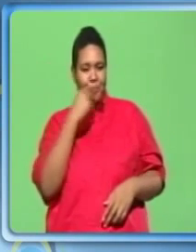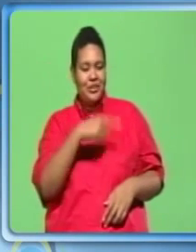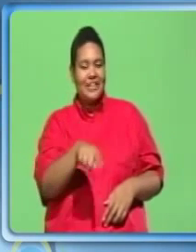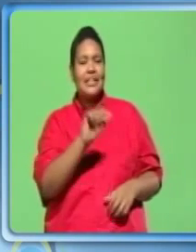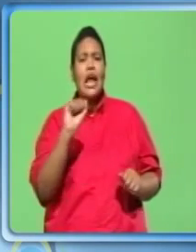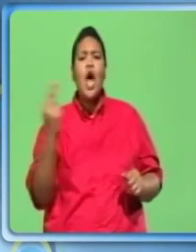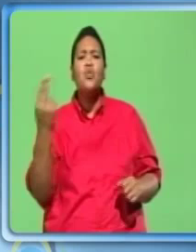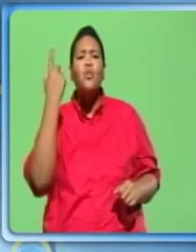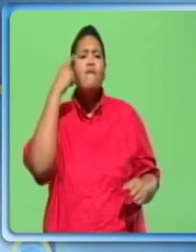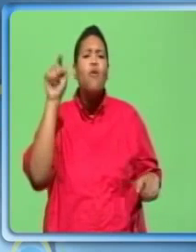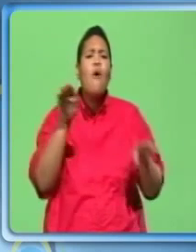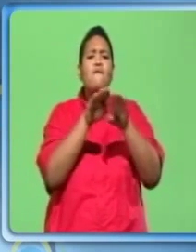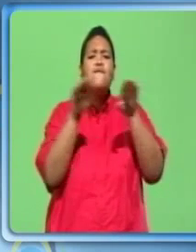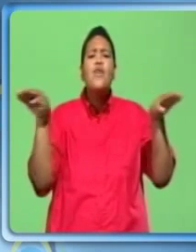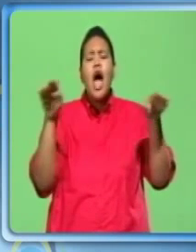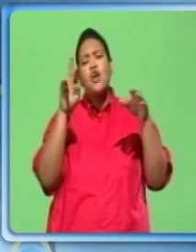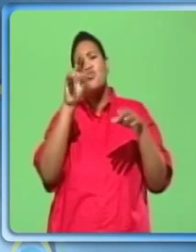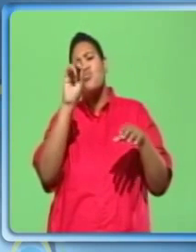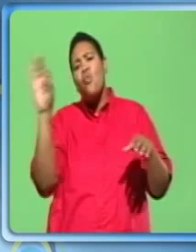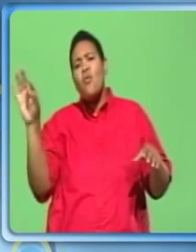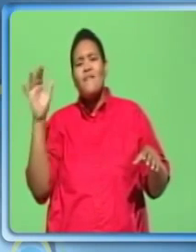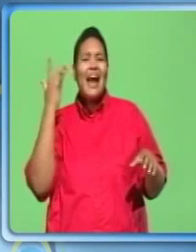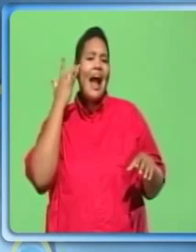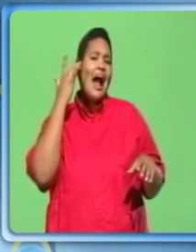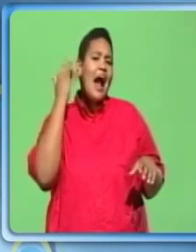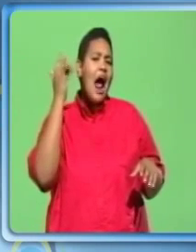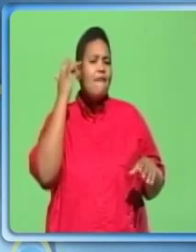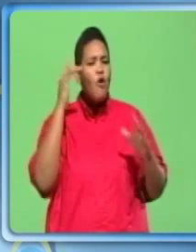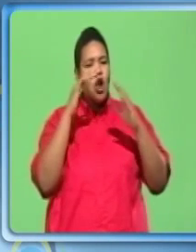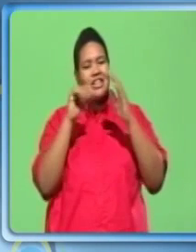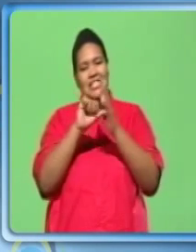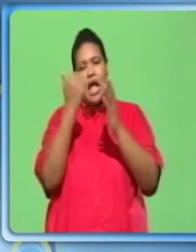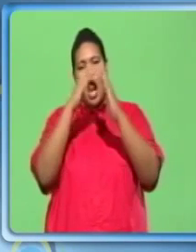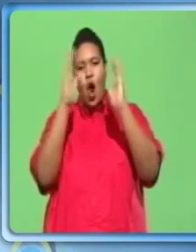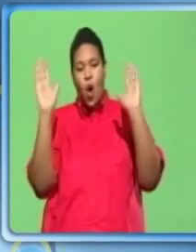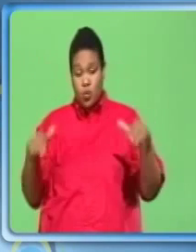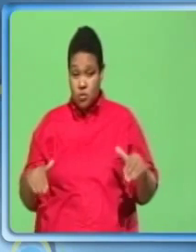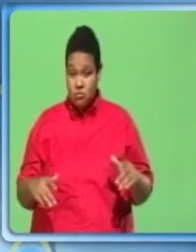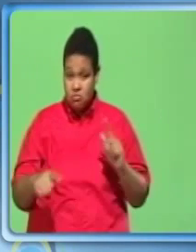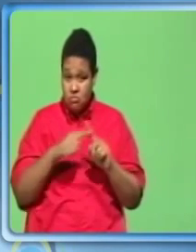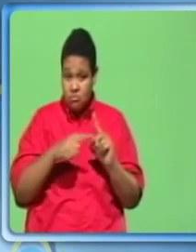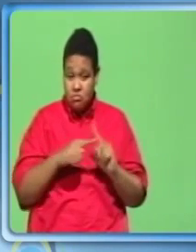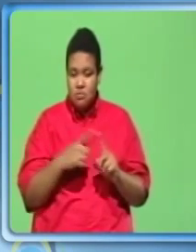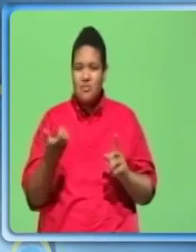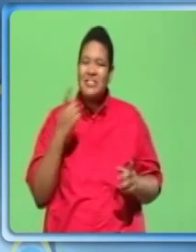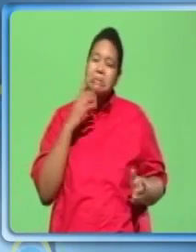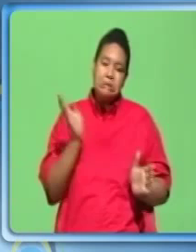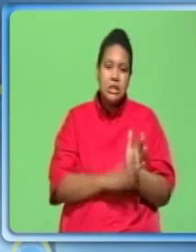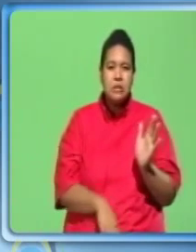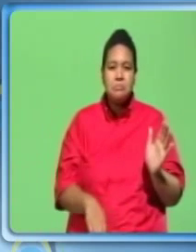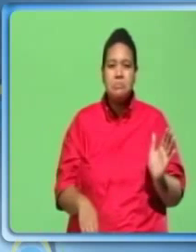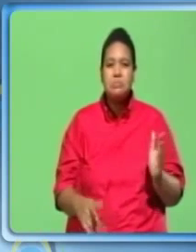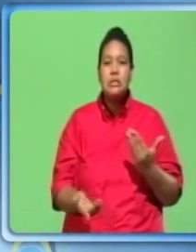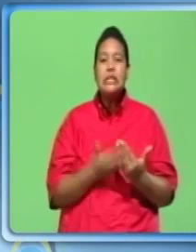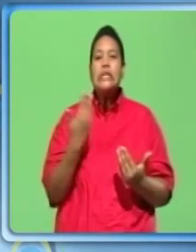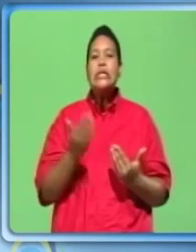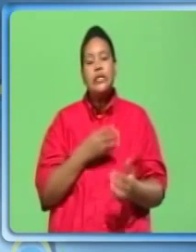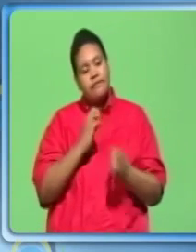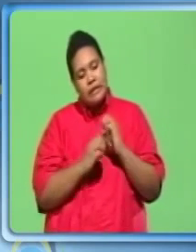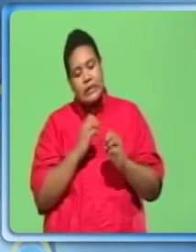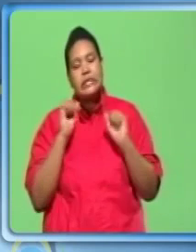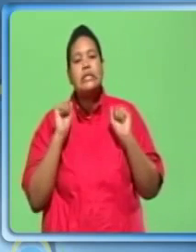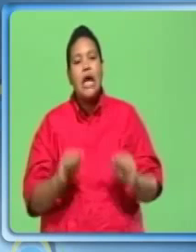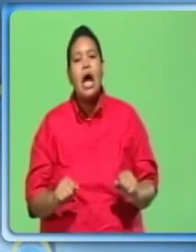Can be used for flat-roofed, California-style modern. Advantages. Inexpensive. Easy to repair.